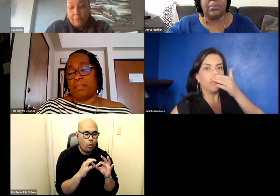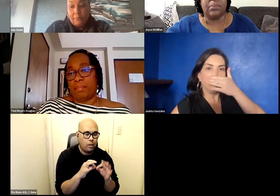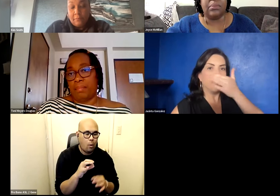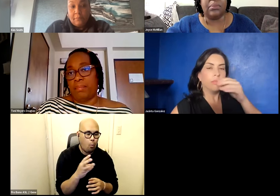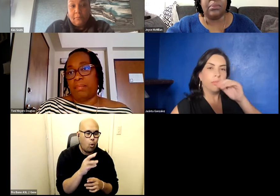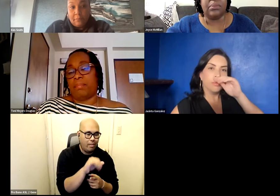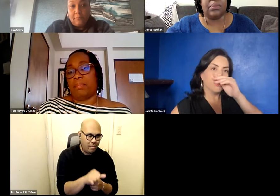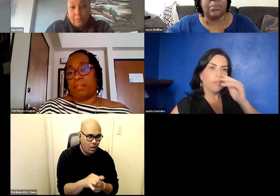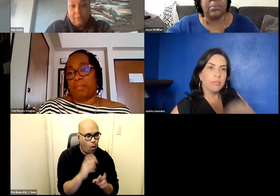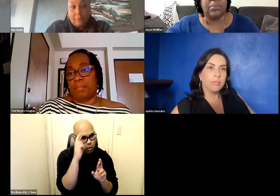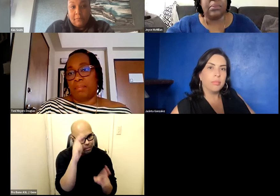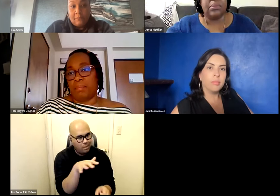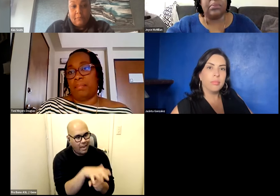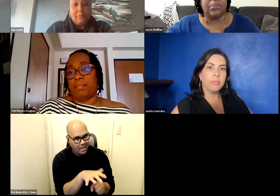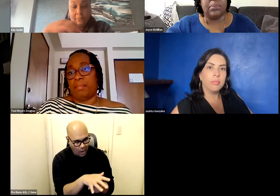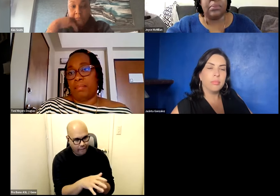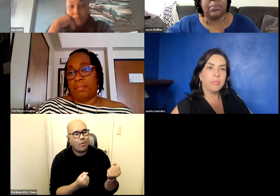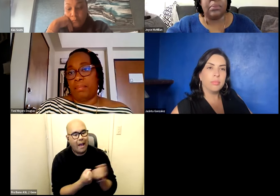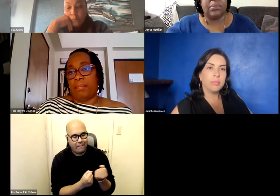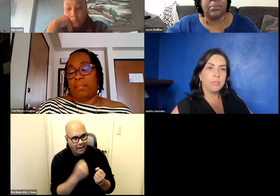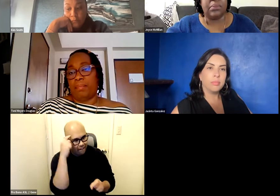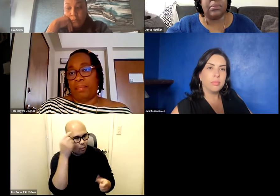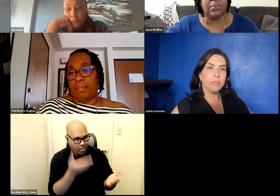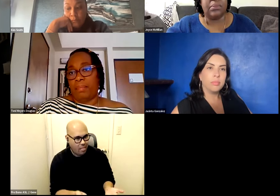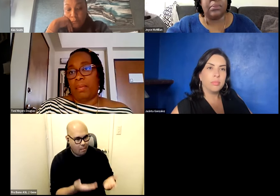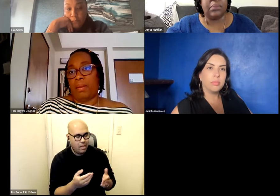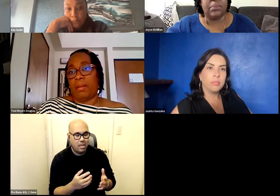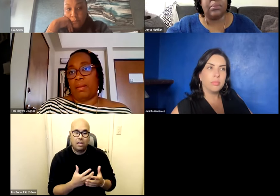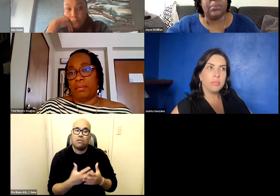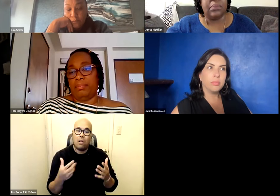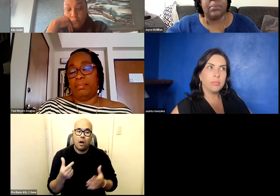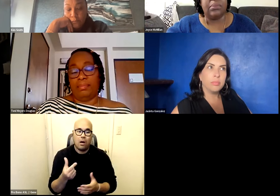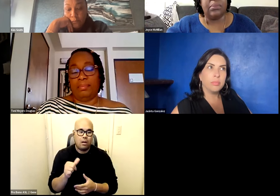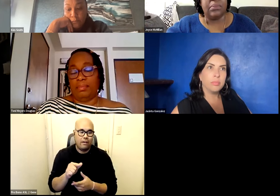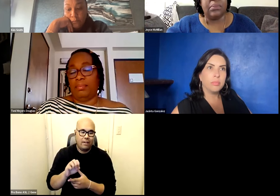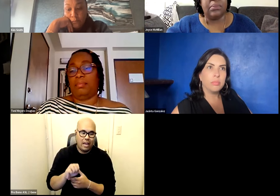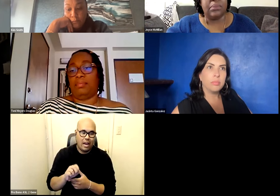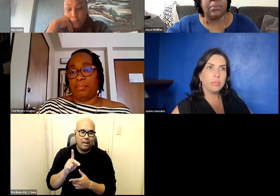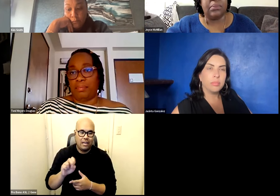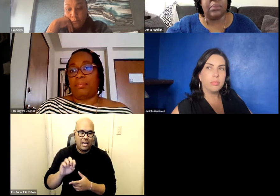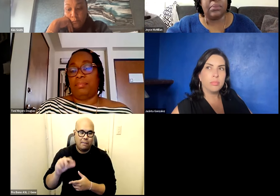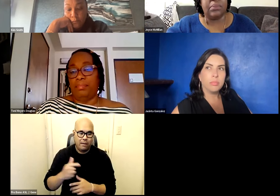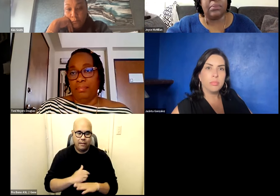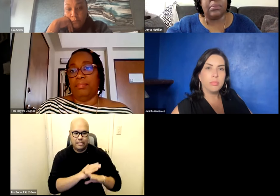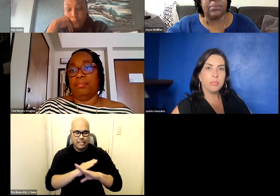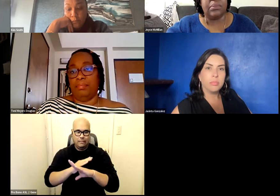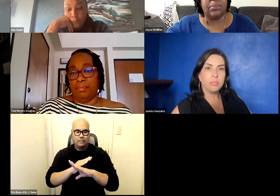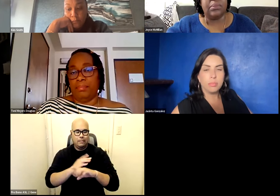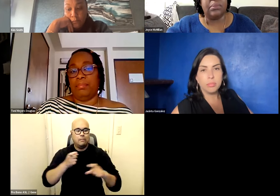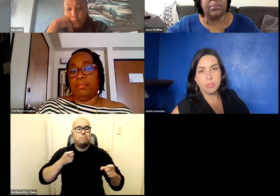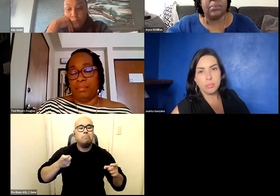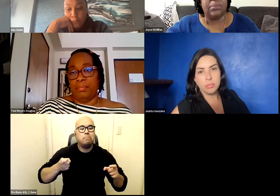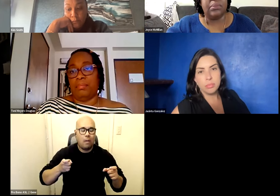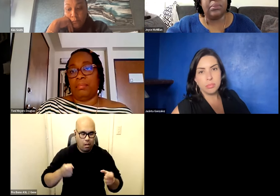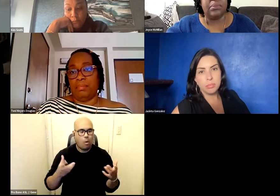to do advocacy and there's so much like gatekeeping that ends up being reinforced in